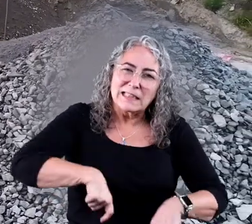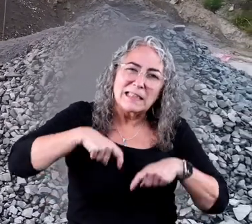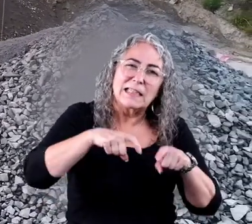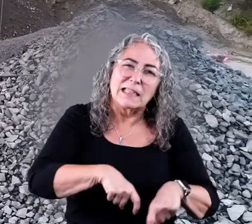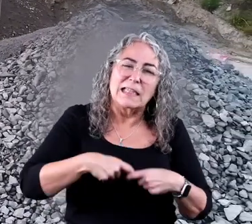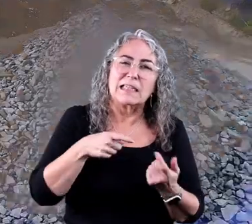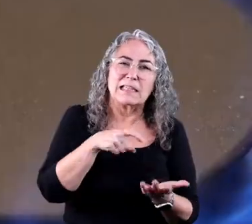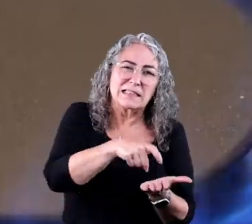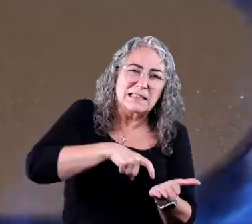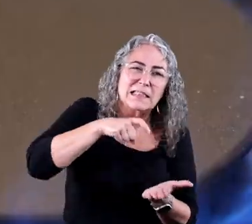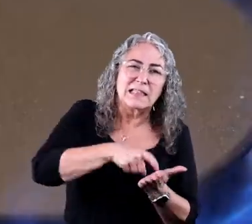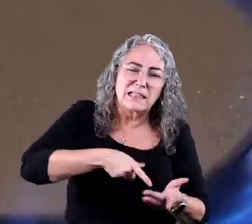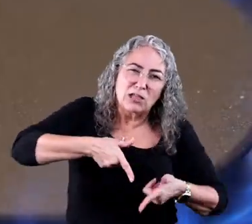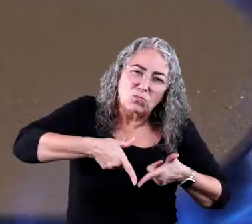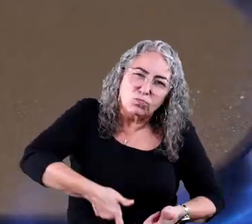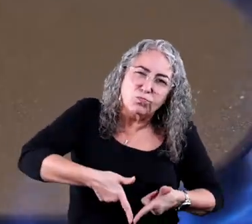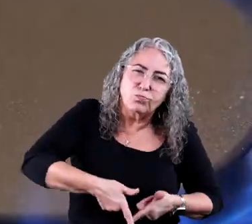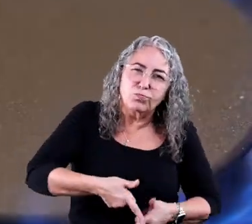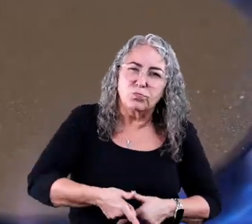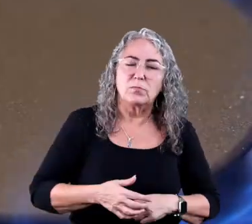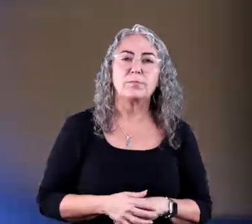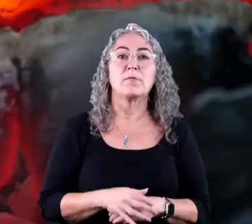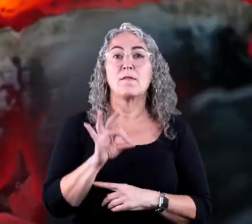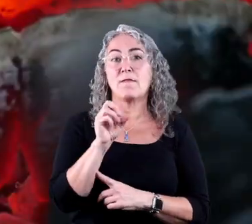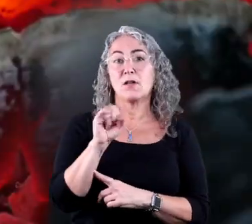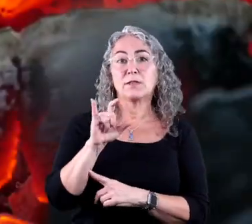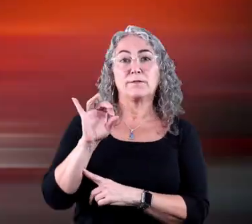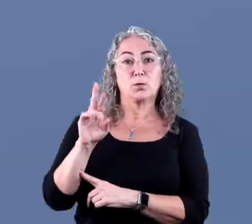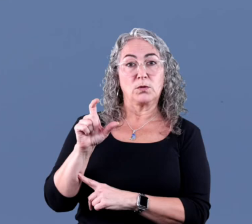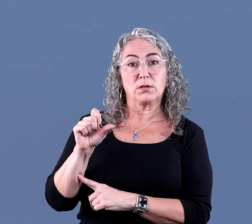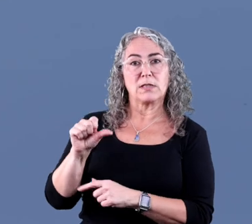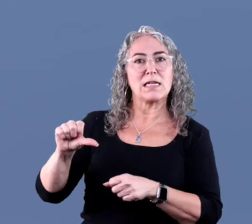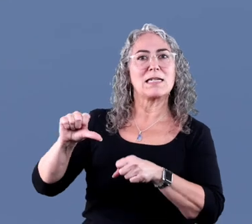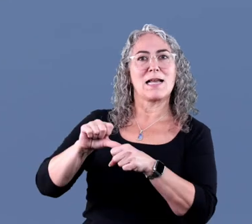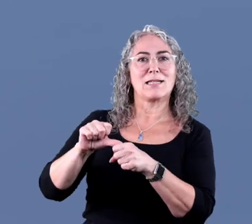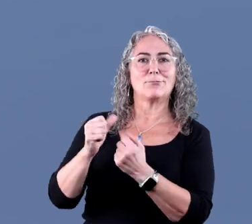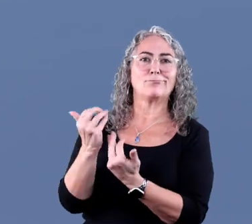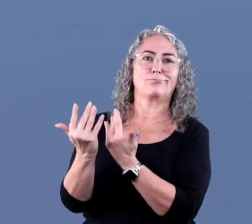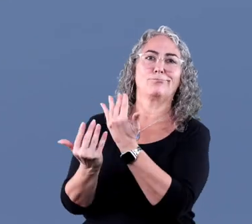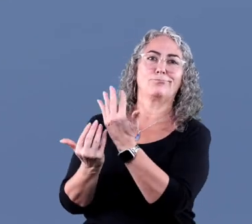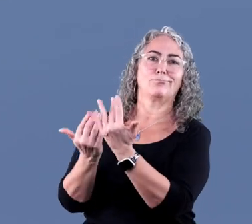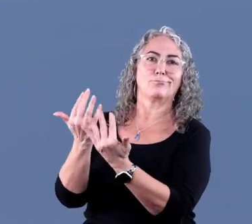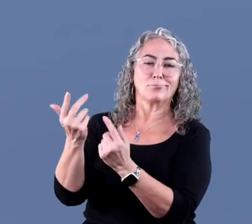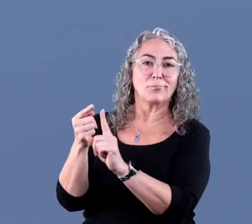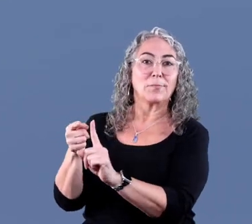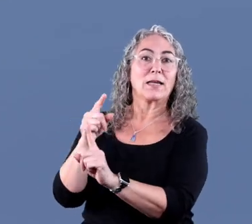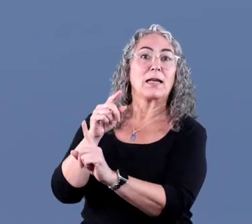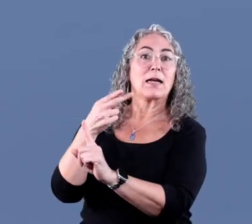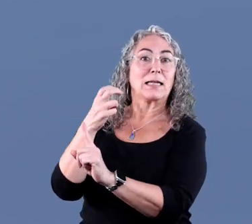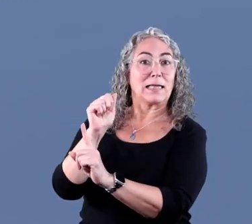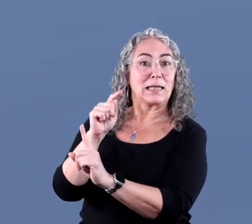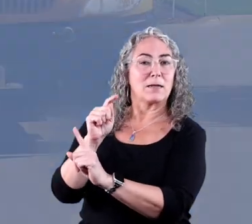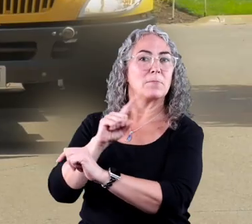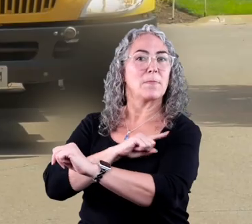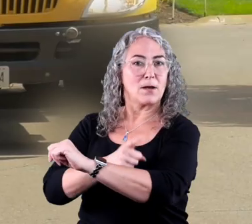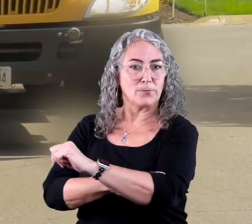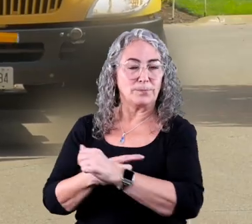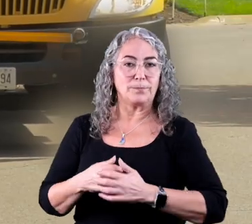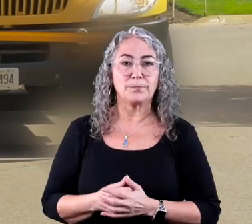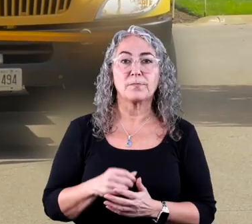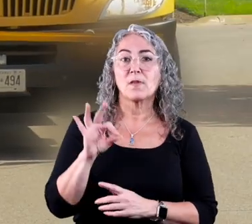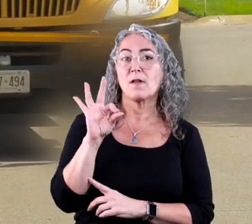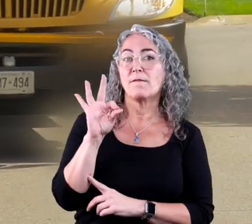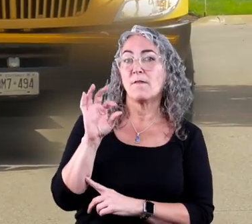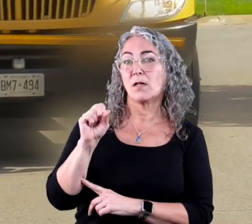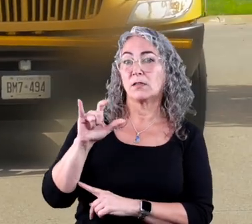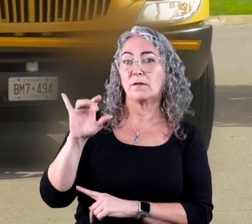and mining. Fossil fuels like gas, coal, or oil are burned to make heat or power. Fossil